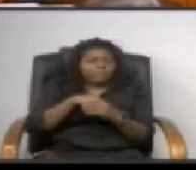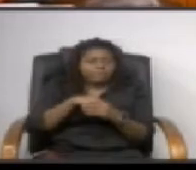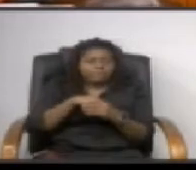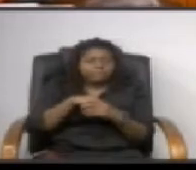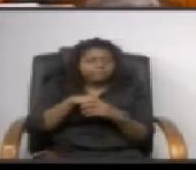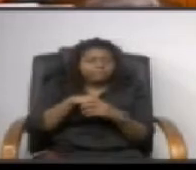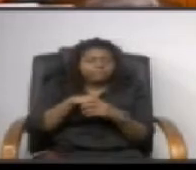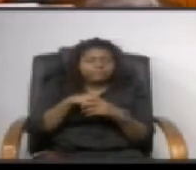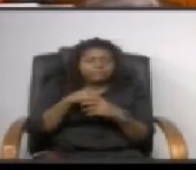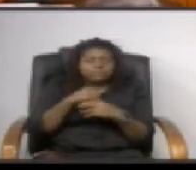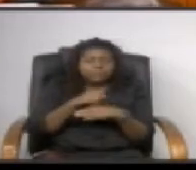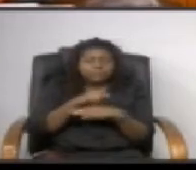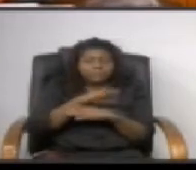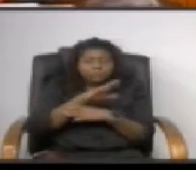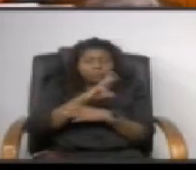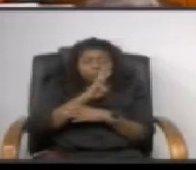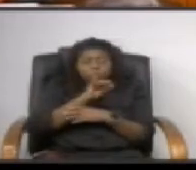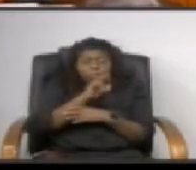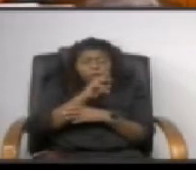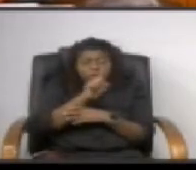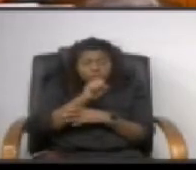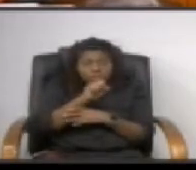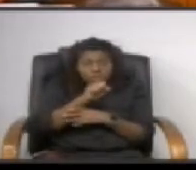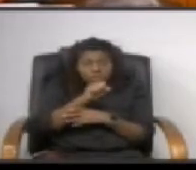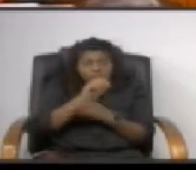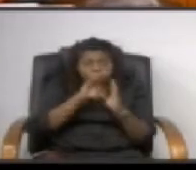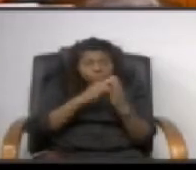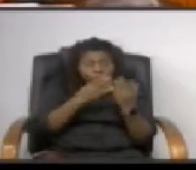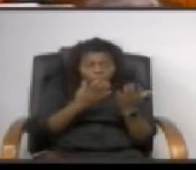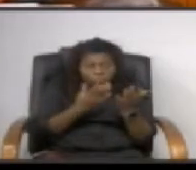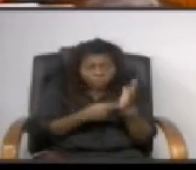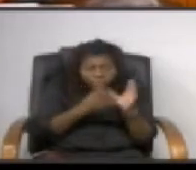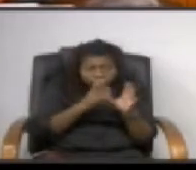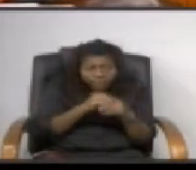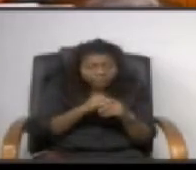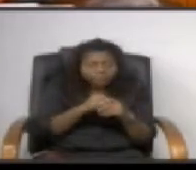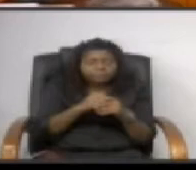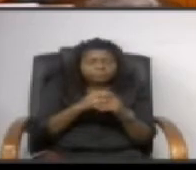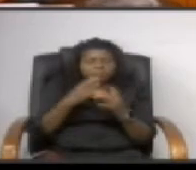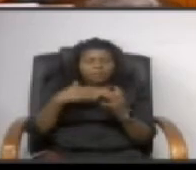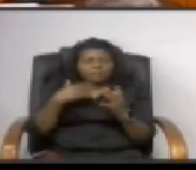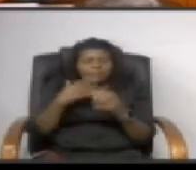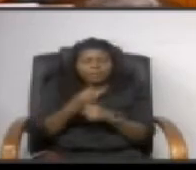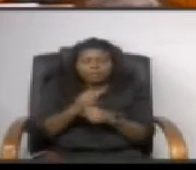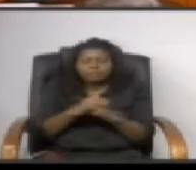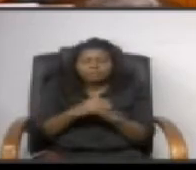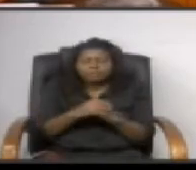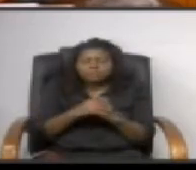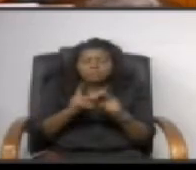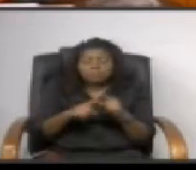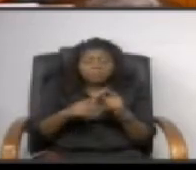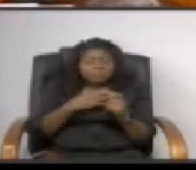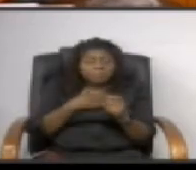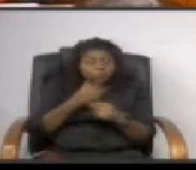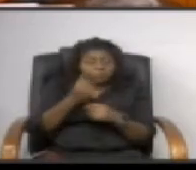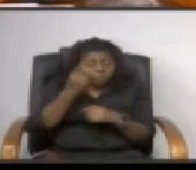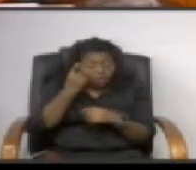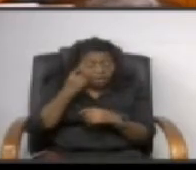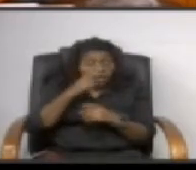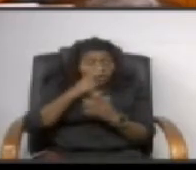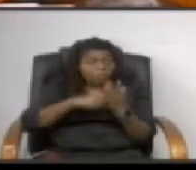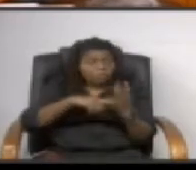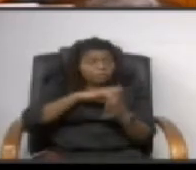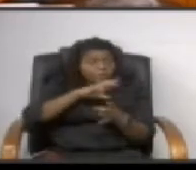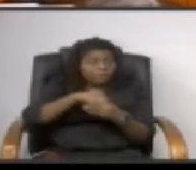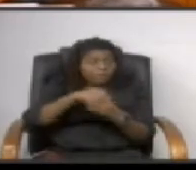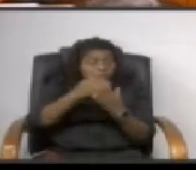the wireless bureau to get feedback from them but apparently the legislation at least at an initial look at it would